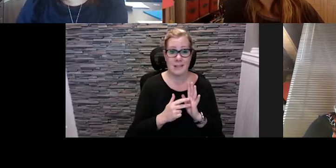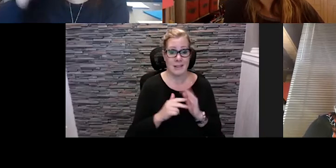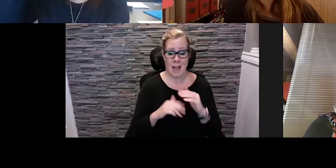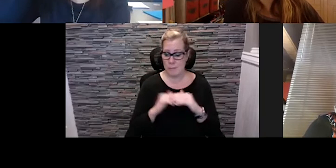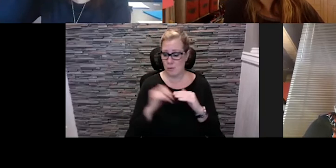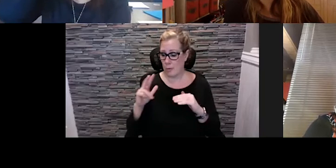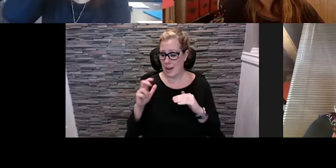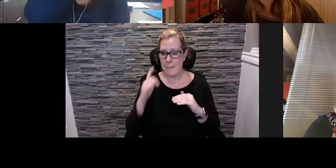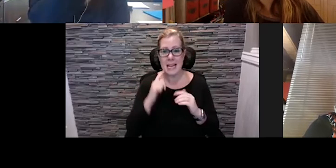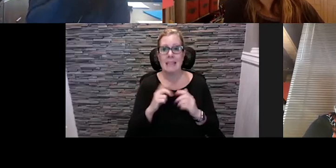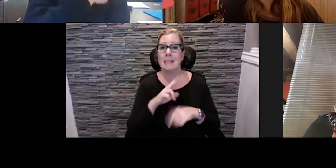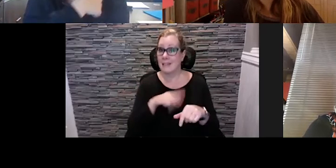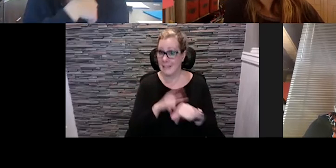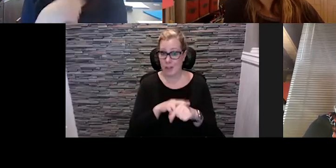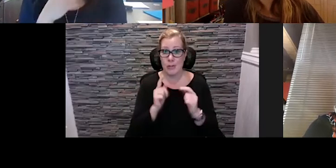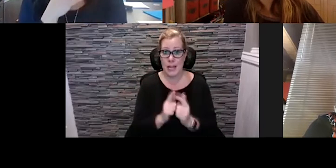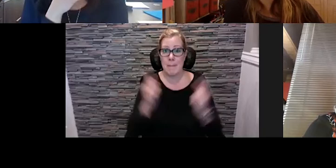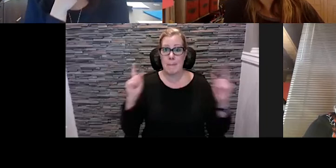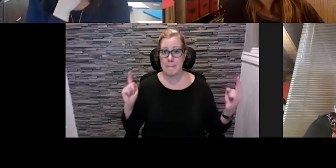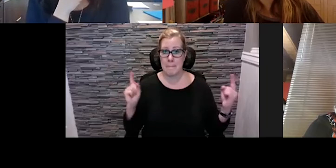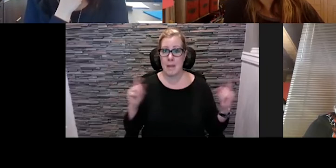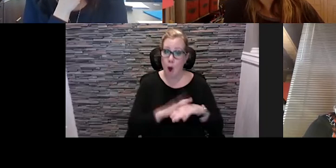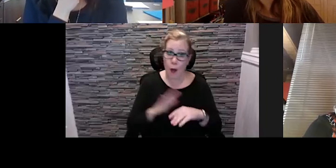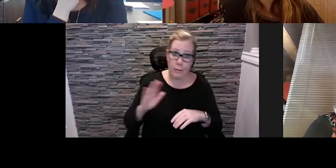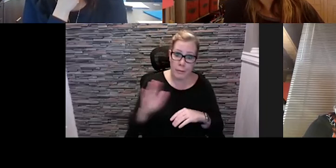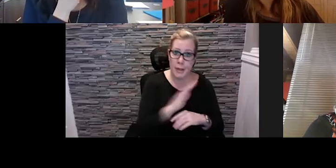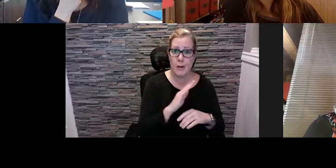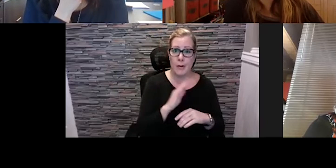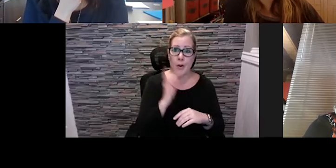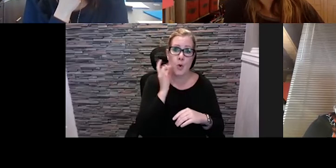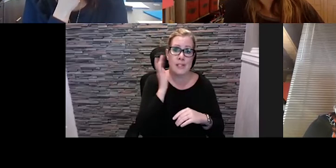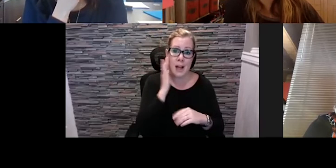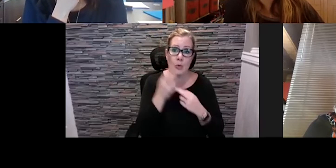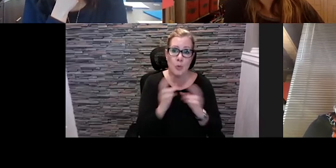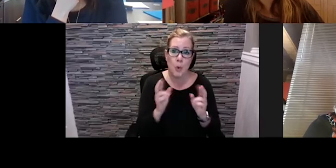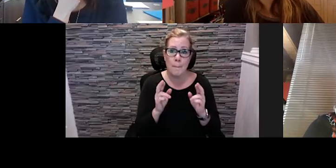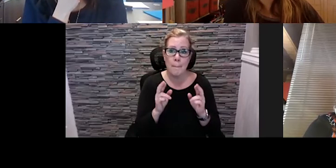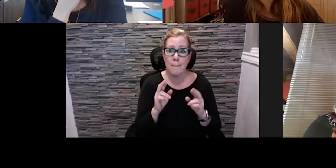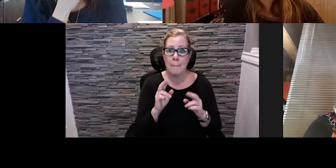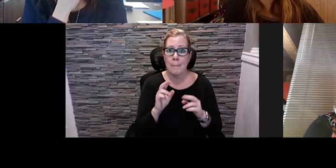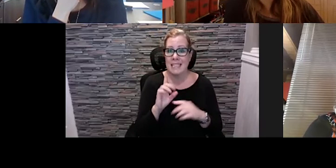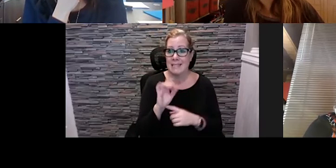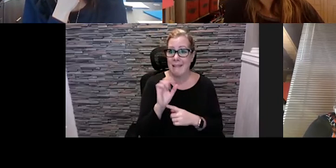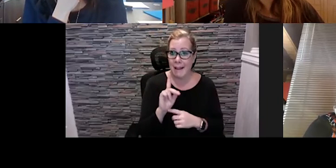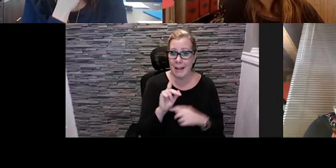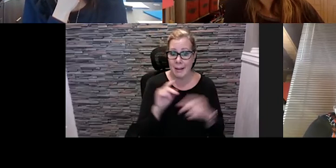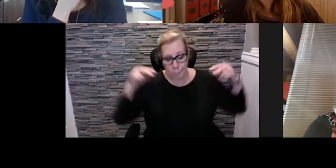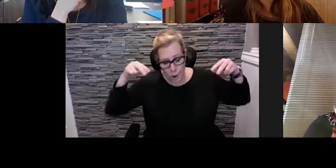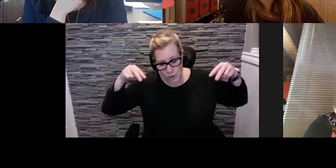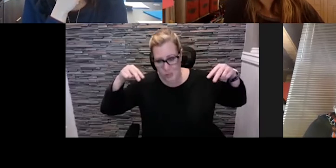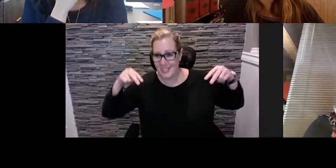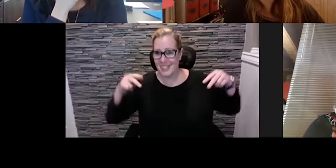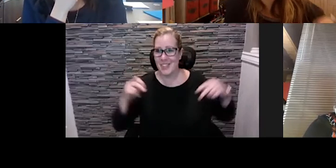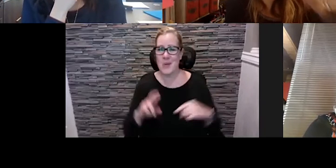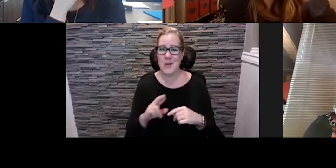they are naturally socially distanced on their balconies um so we're uh we're excited i i love the conversation where this is going i'd like